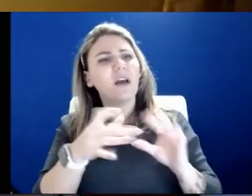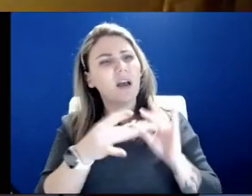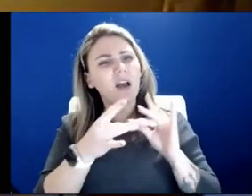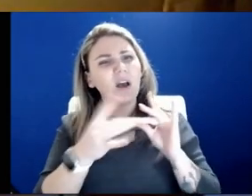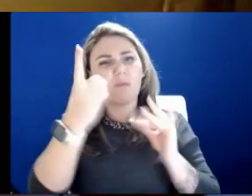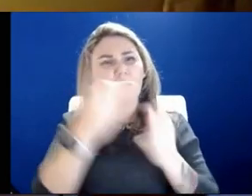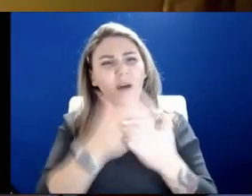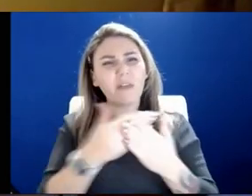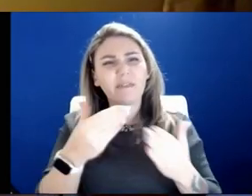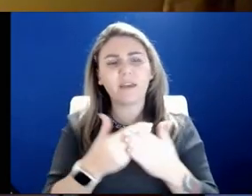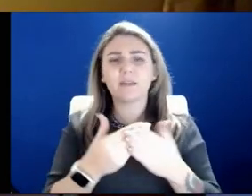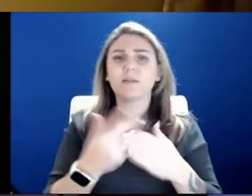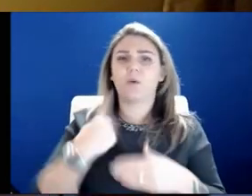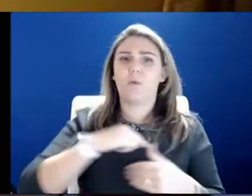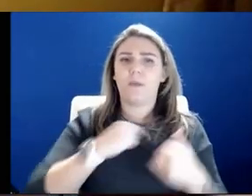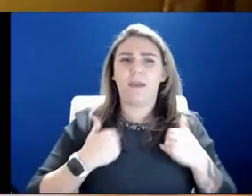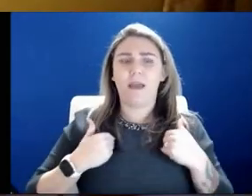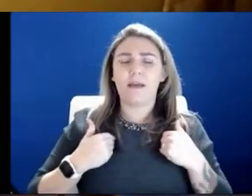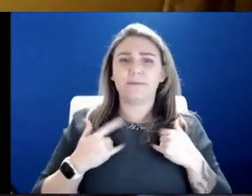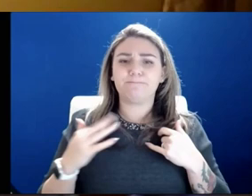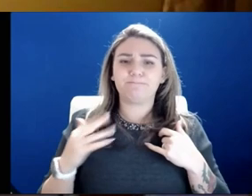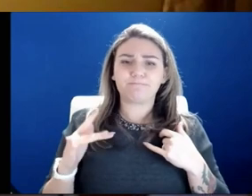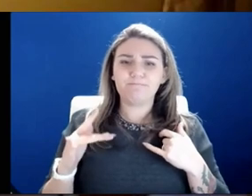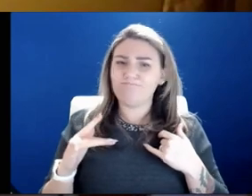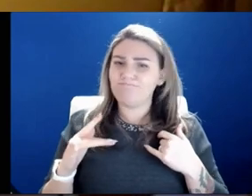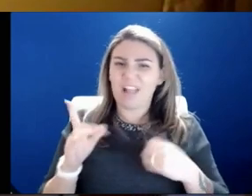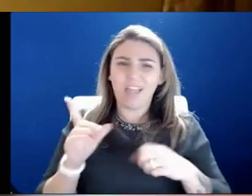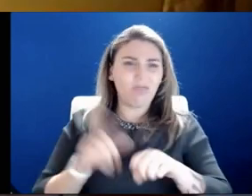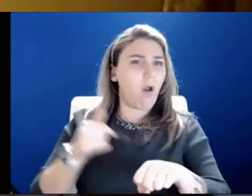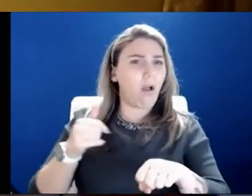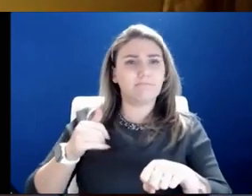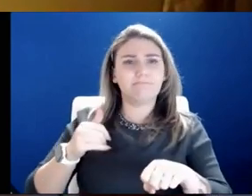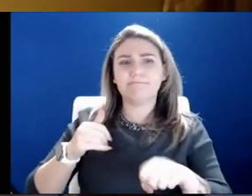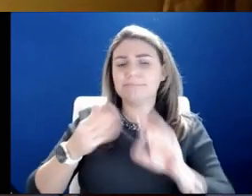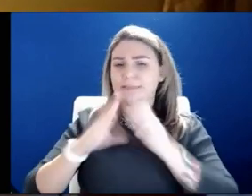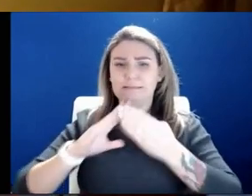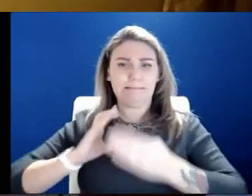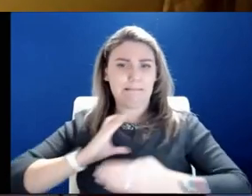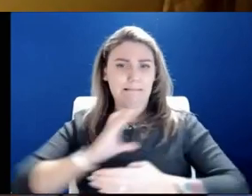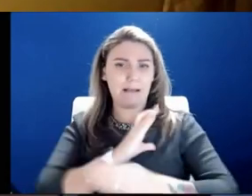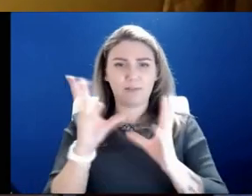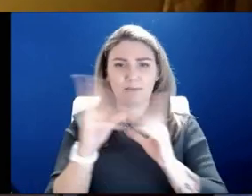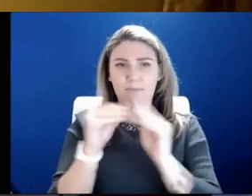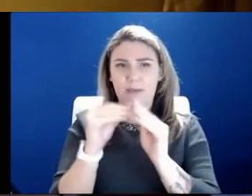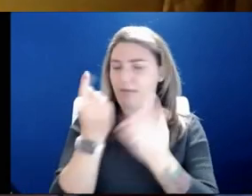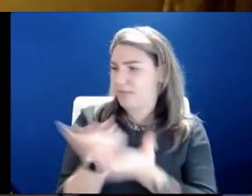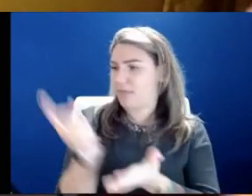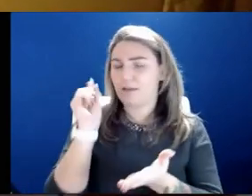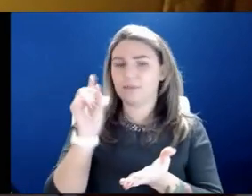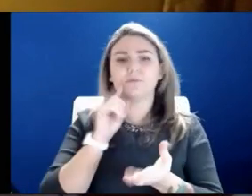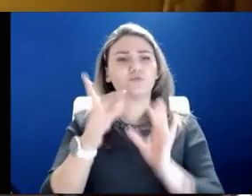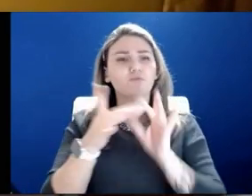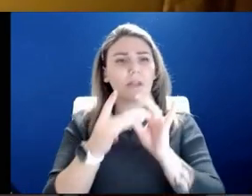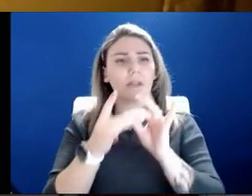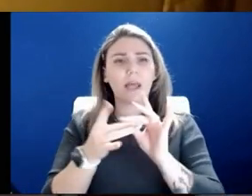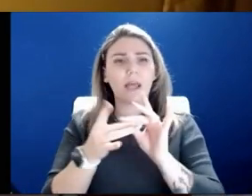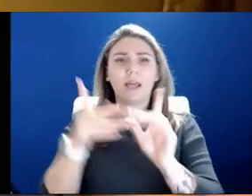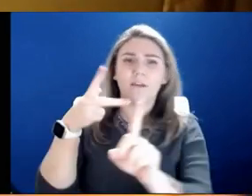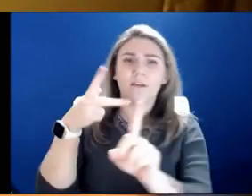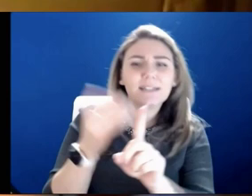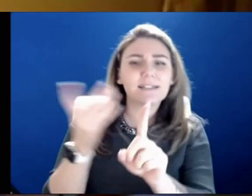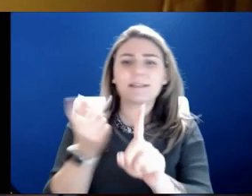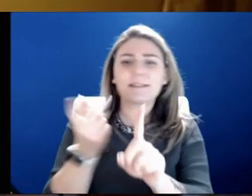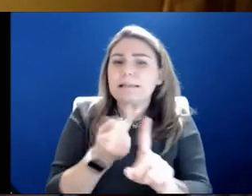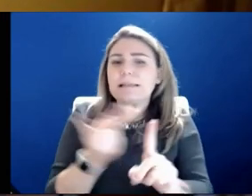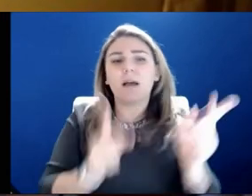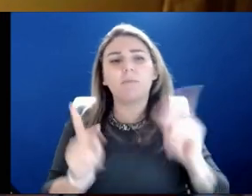on that? We had a long city council meeting in Kansas City last week about vaccines, you know, and some folks